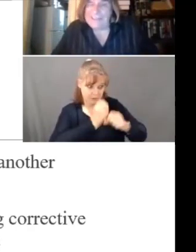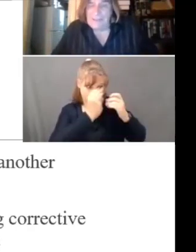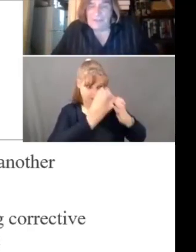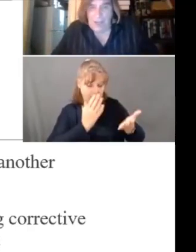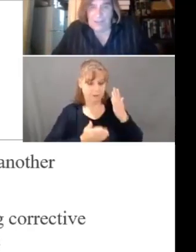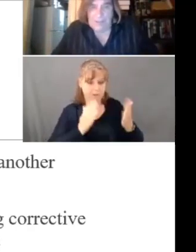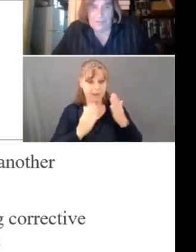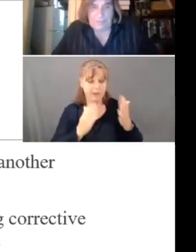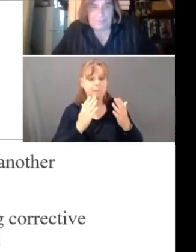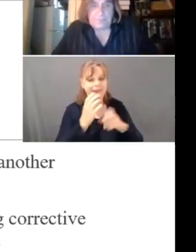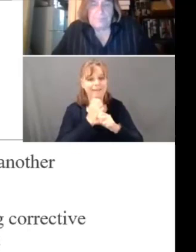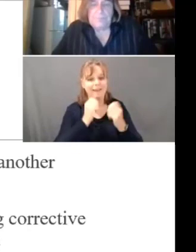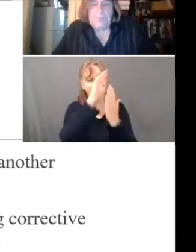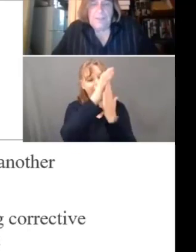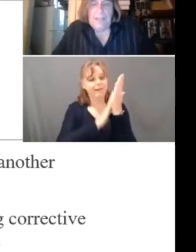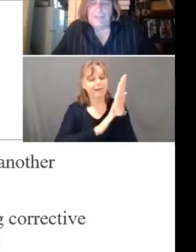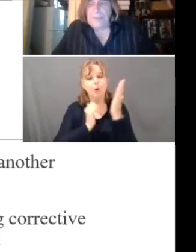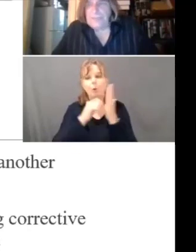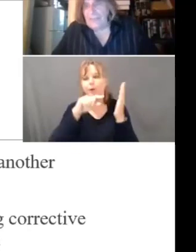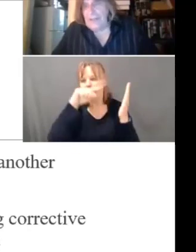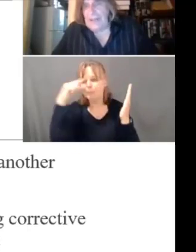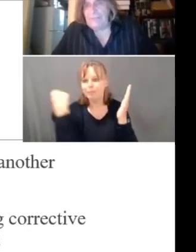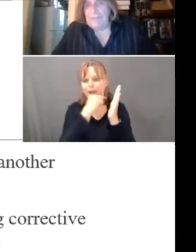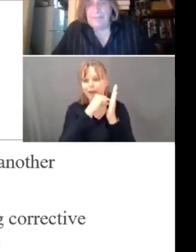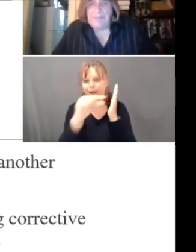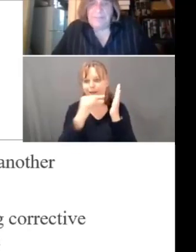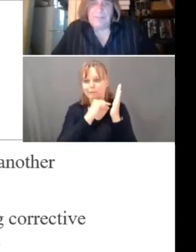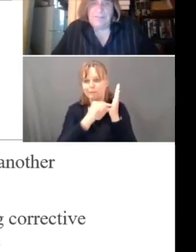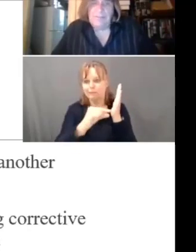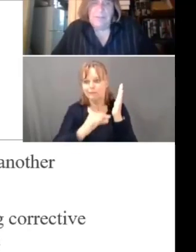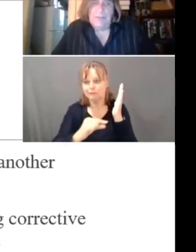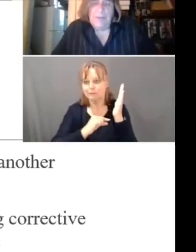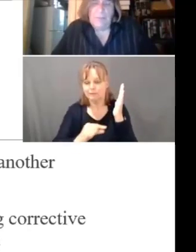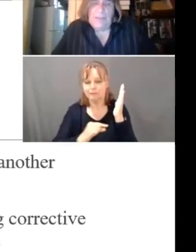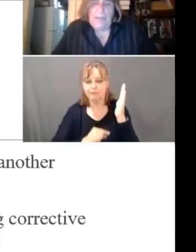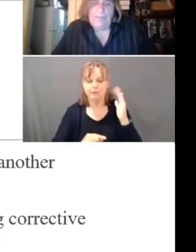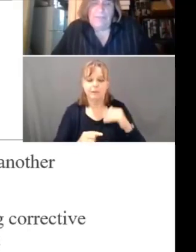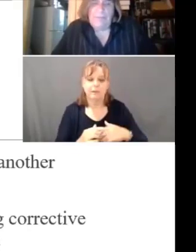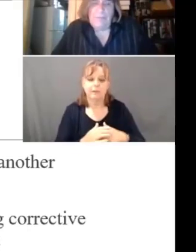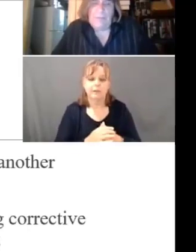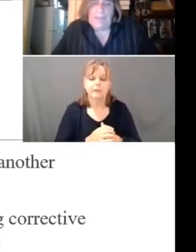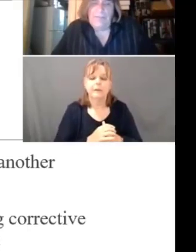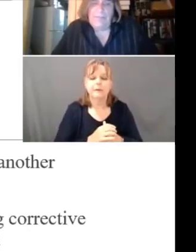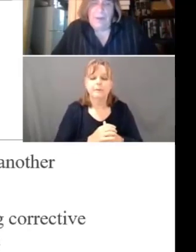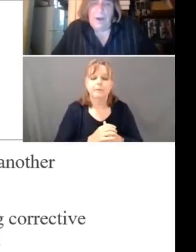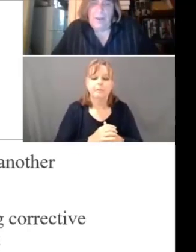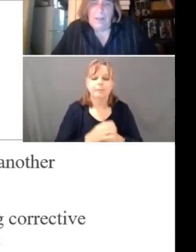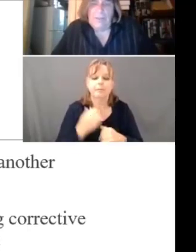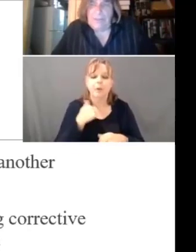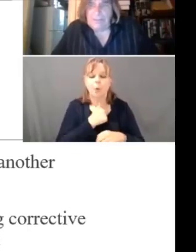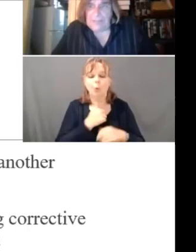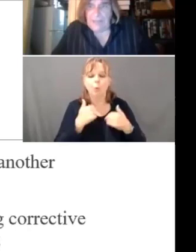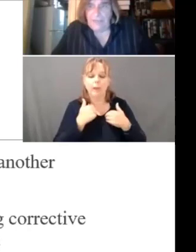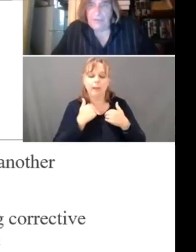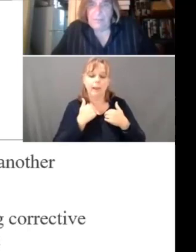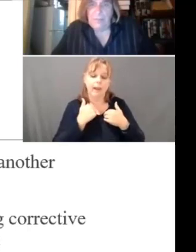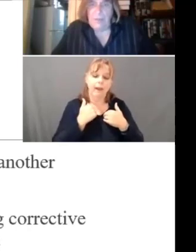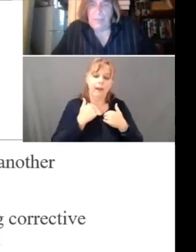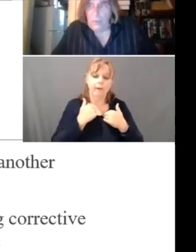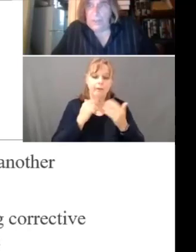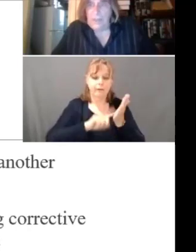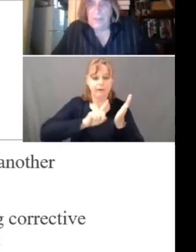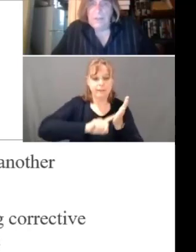redacted documents. As the protection and advocacy system, we have, we have investigation